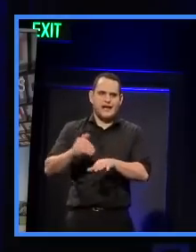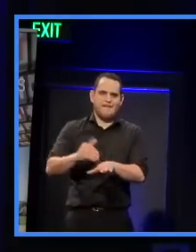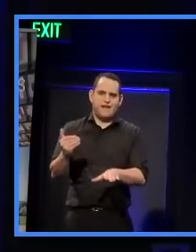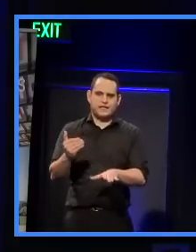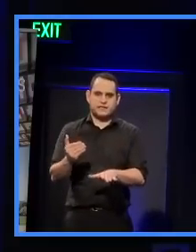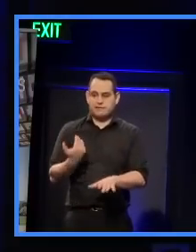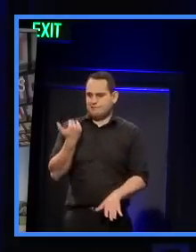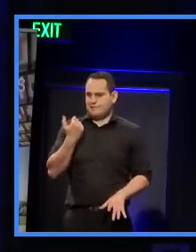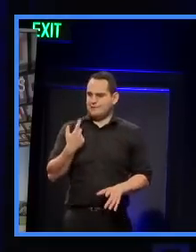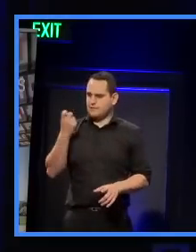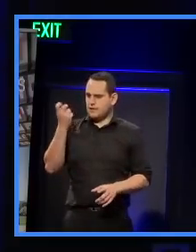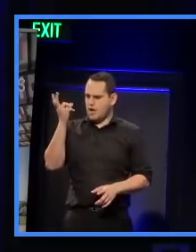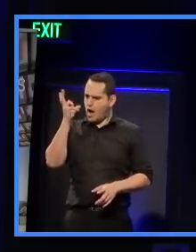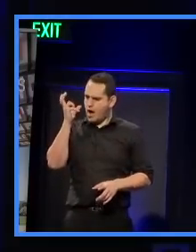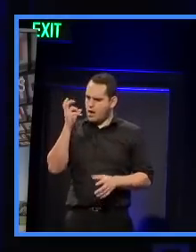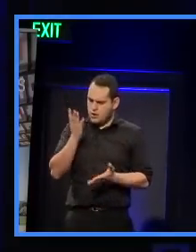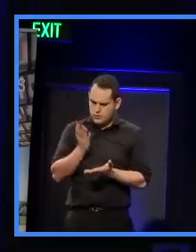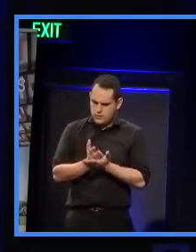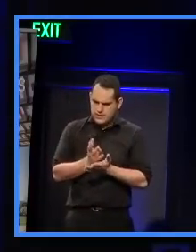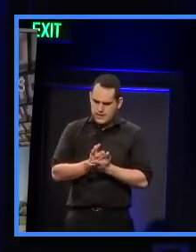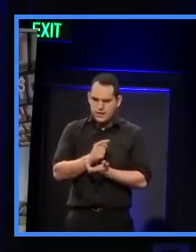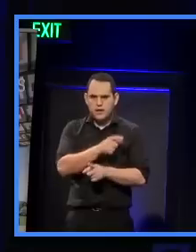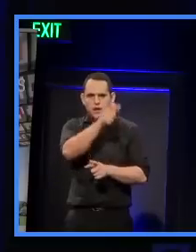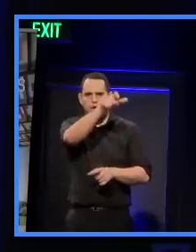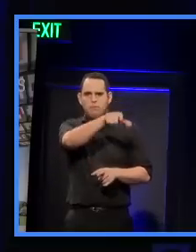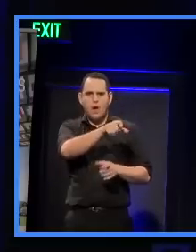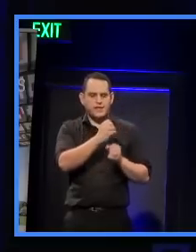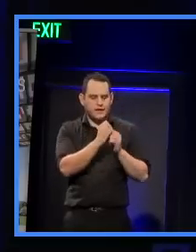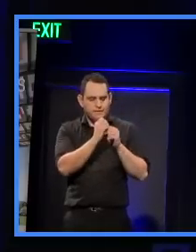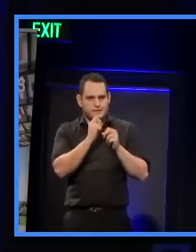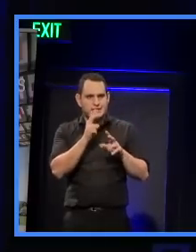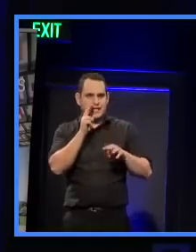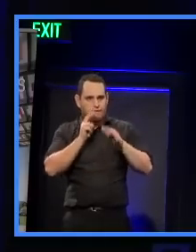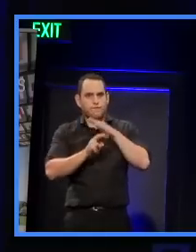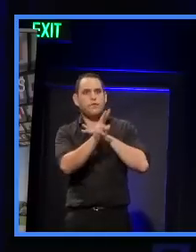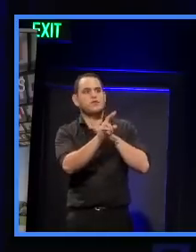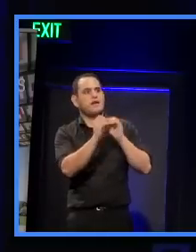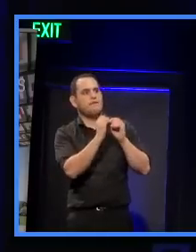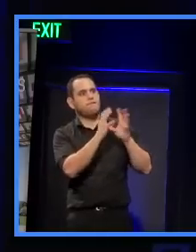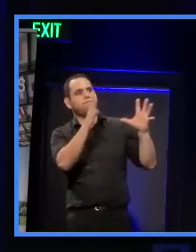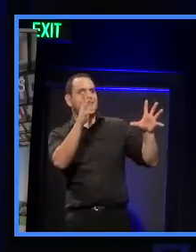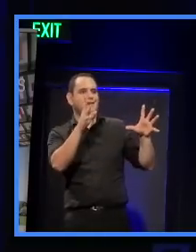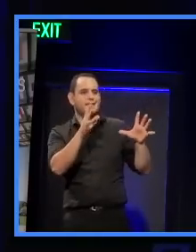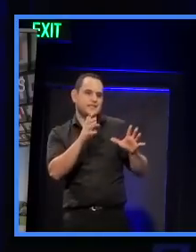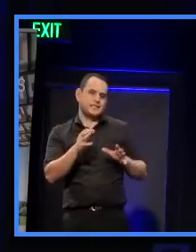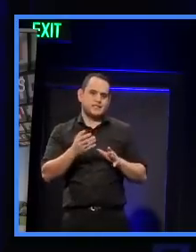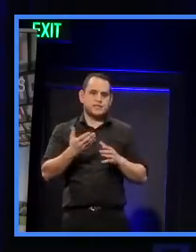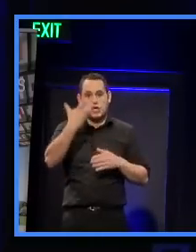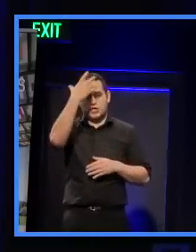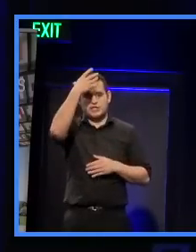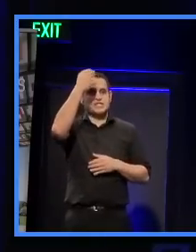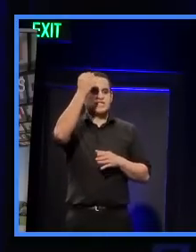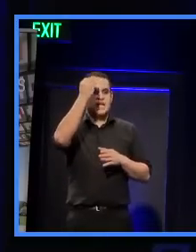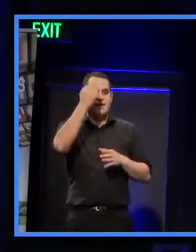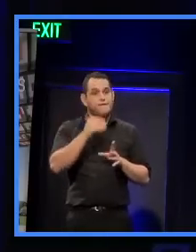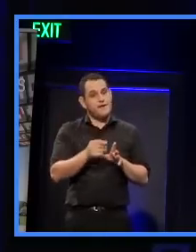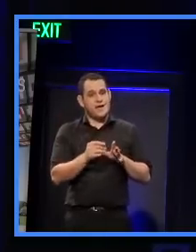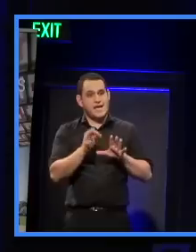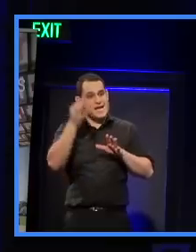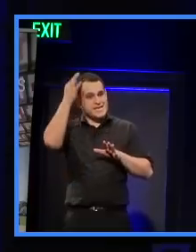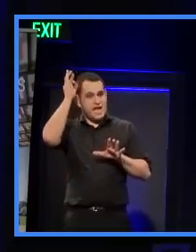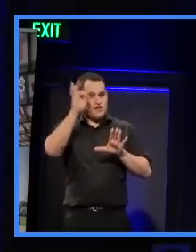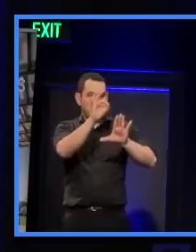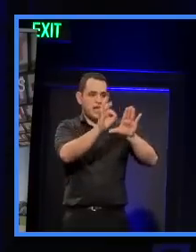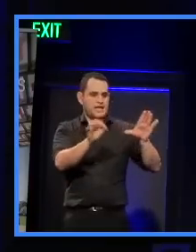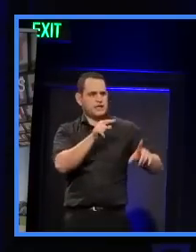I learned recently that Tibor Donner, the quite visionary in many aspects chief council architect, one of his schemes or a couple of the schemes